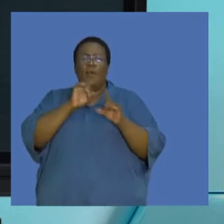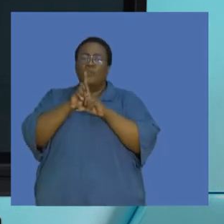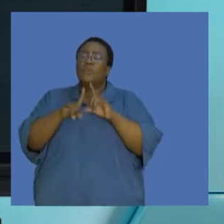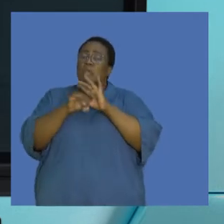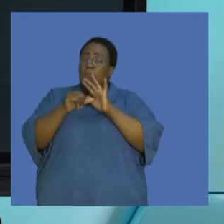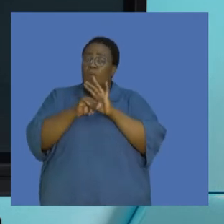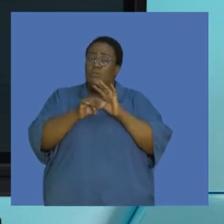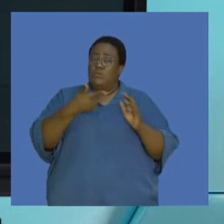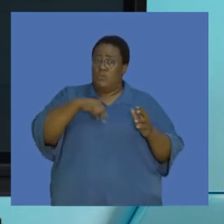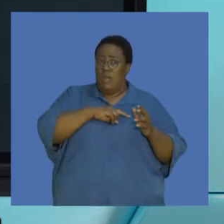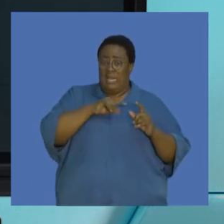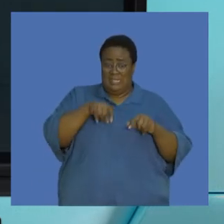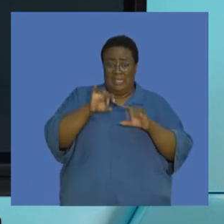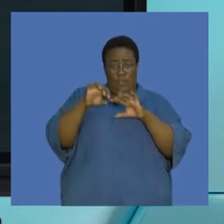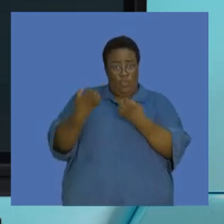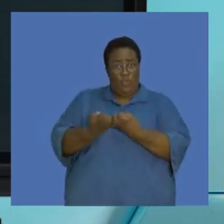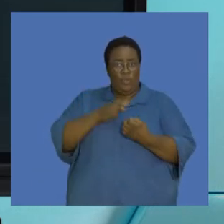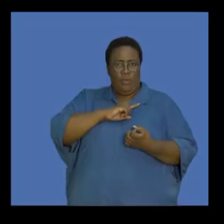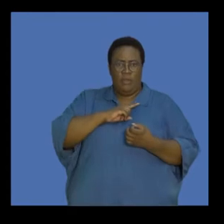of our existence on Earth.